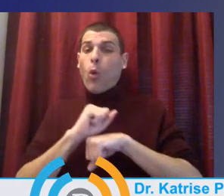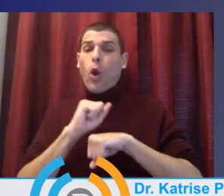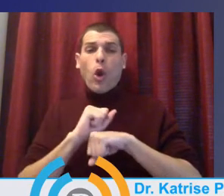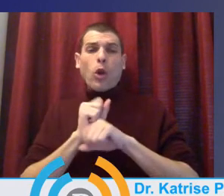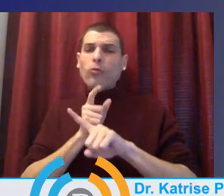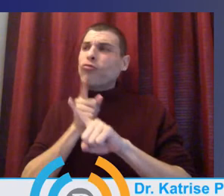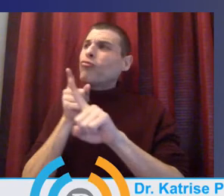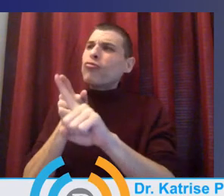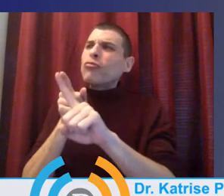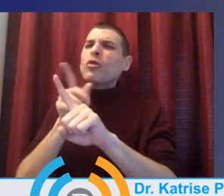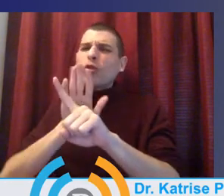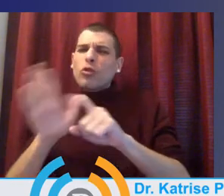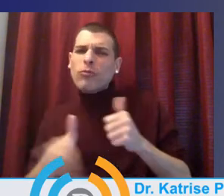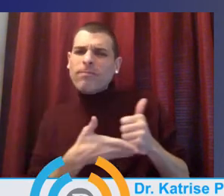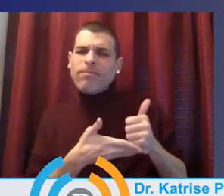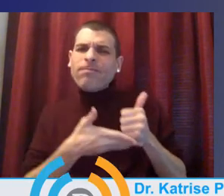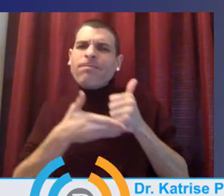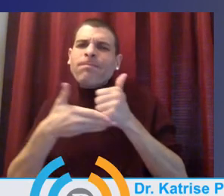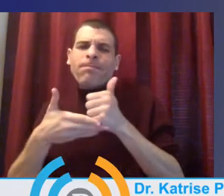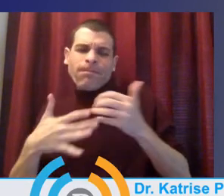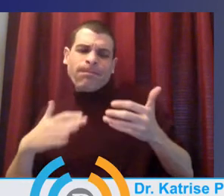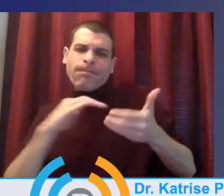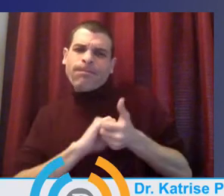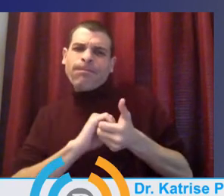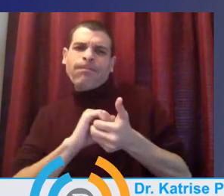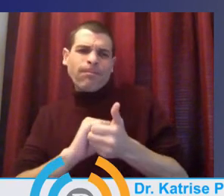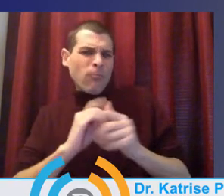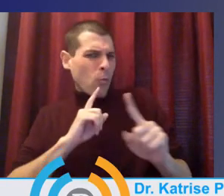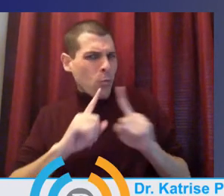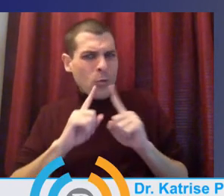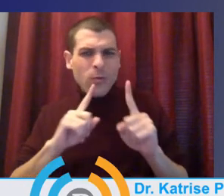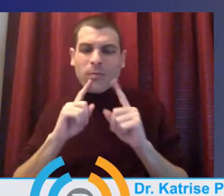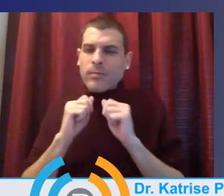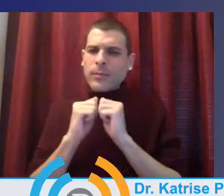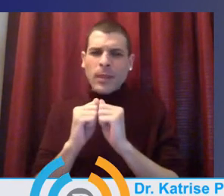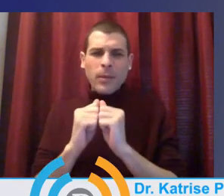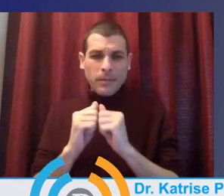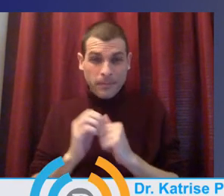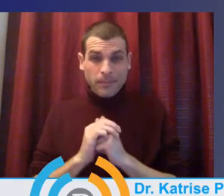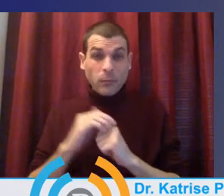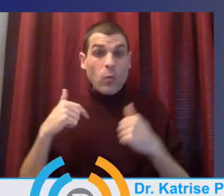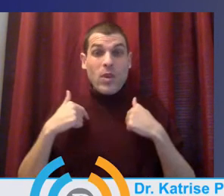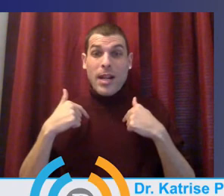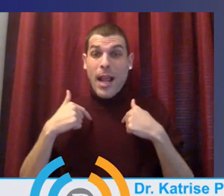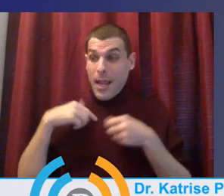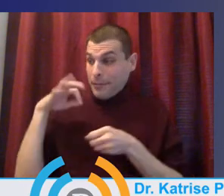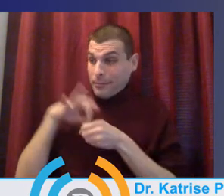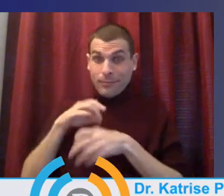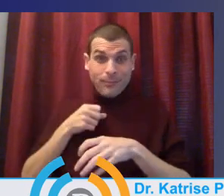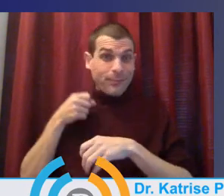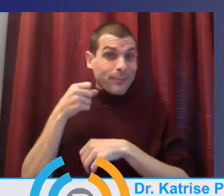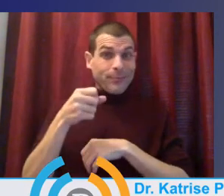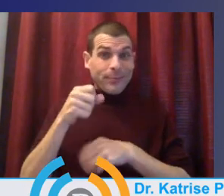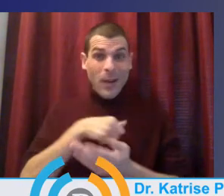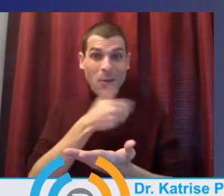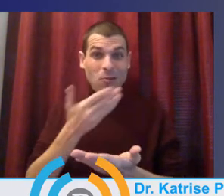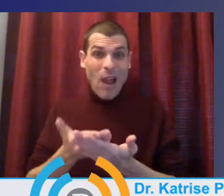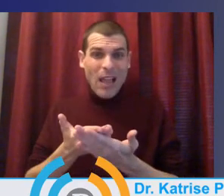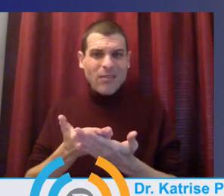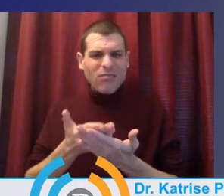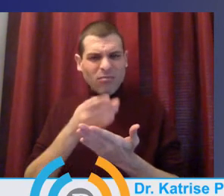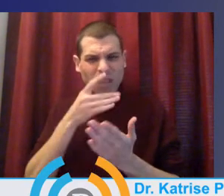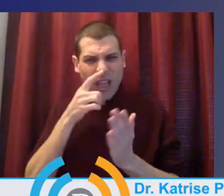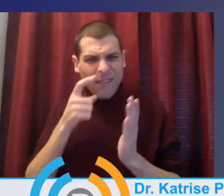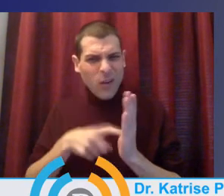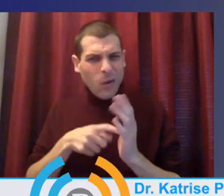communication. It is something that was lacking as I arrived here in Gresham-Barlow, and it's something I've continued to work towards.